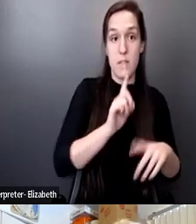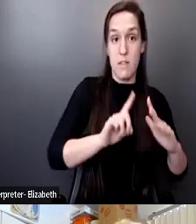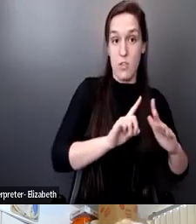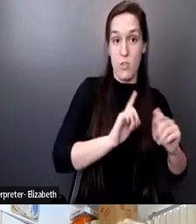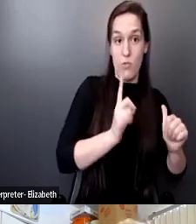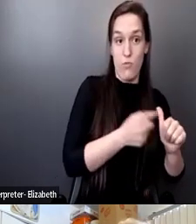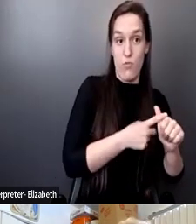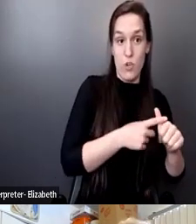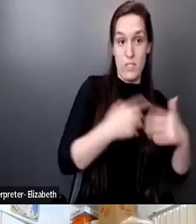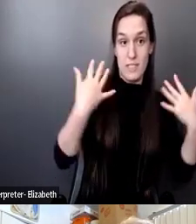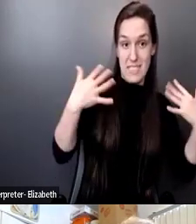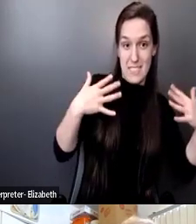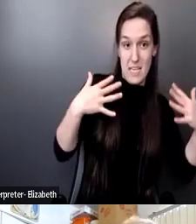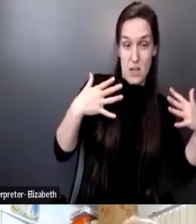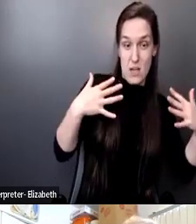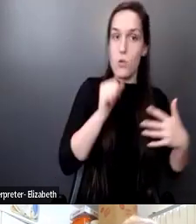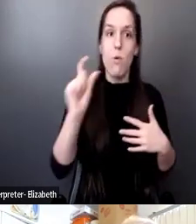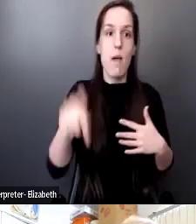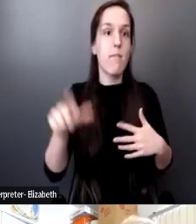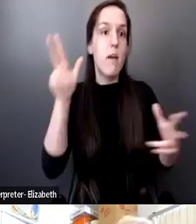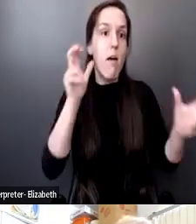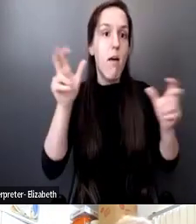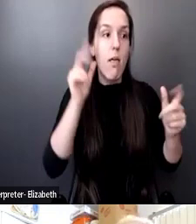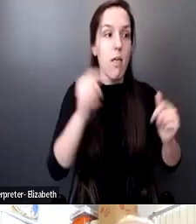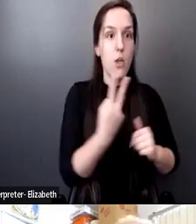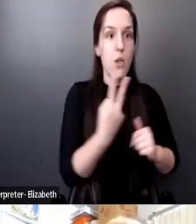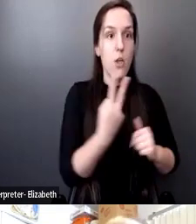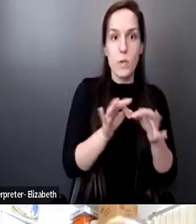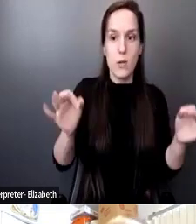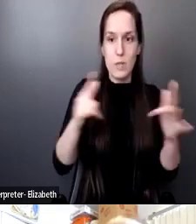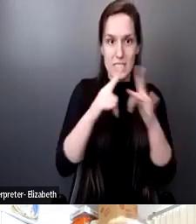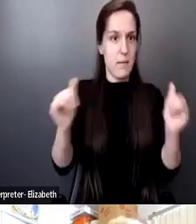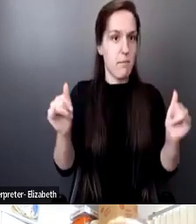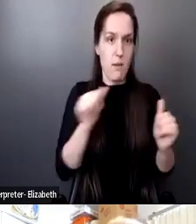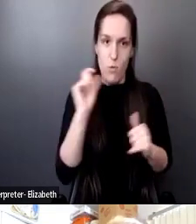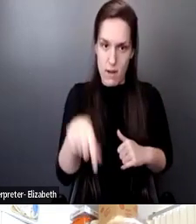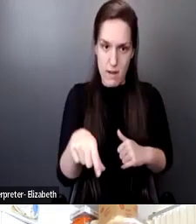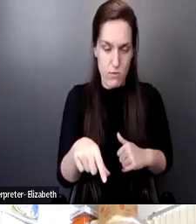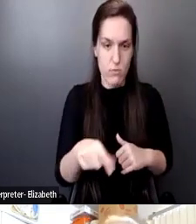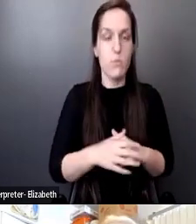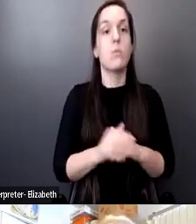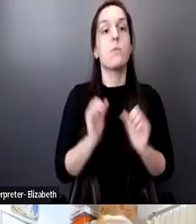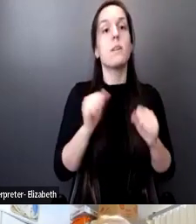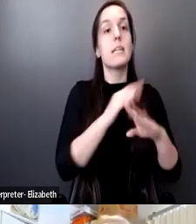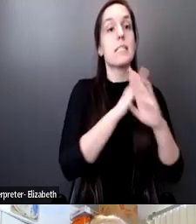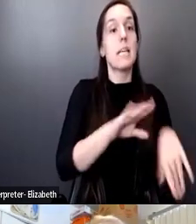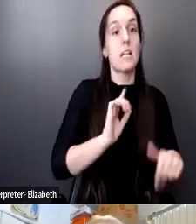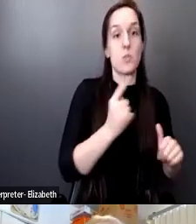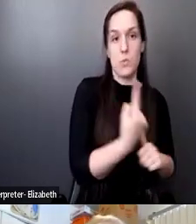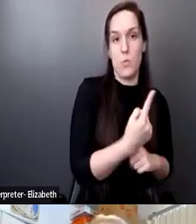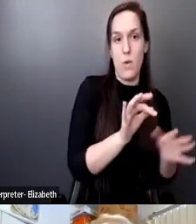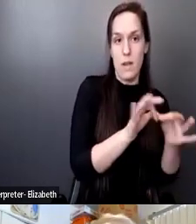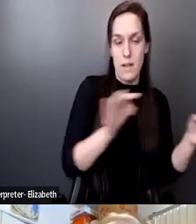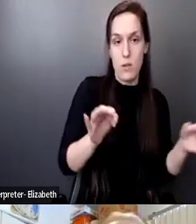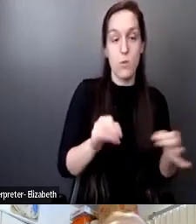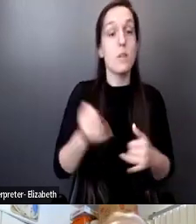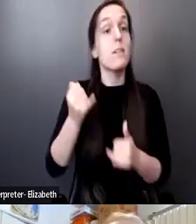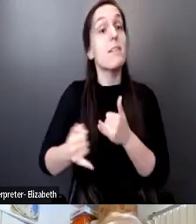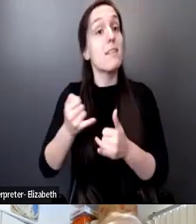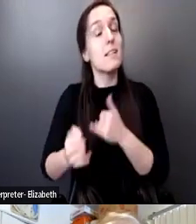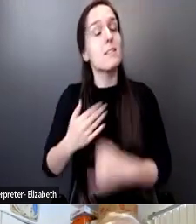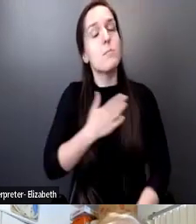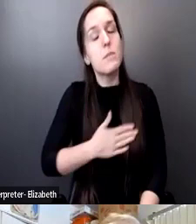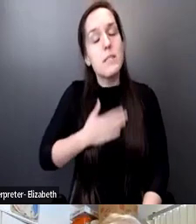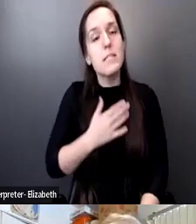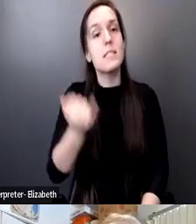don't have to hear two languages going on at the same time. And last but not least, when you are not talking, please